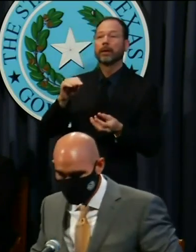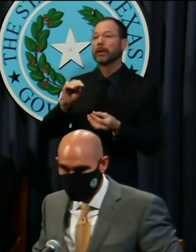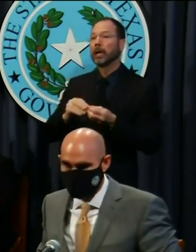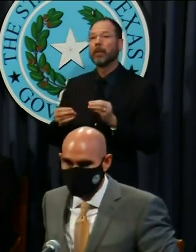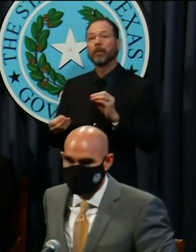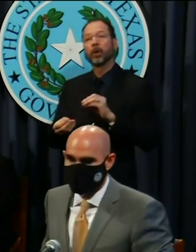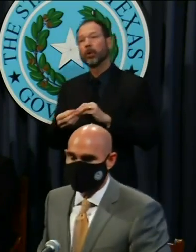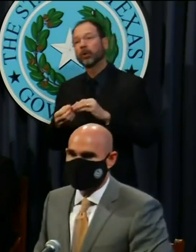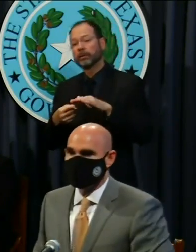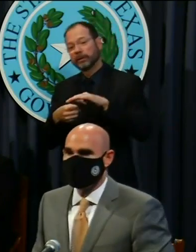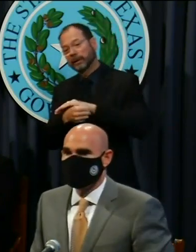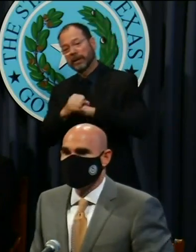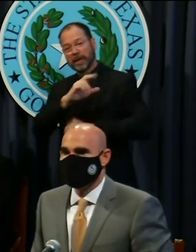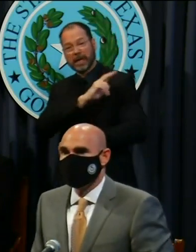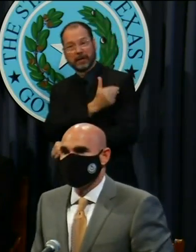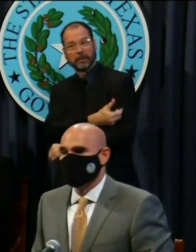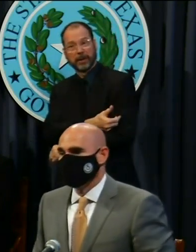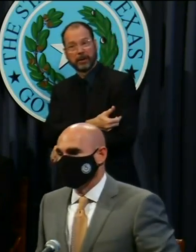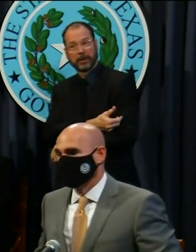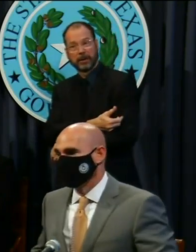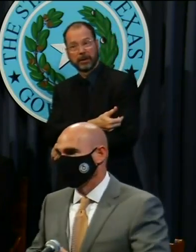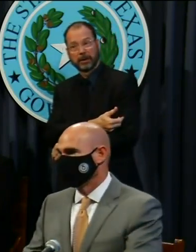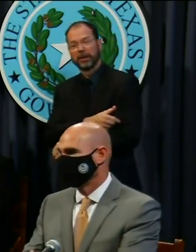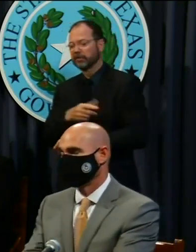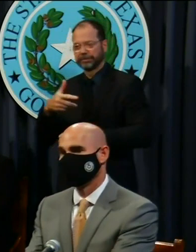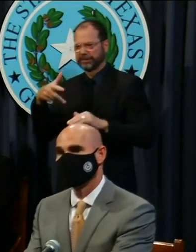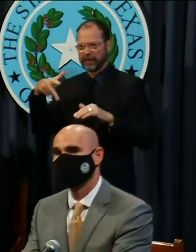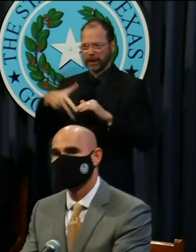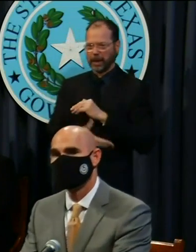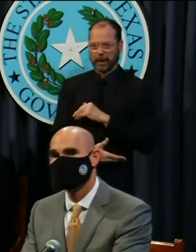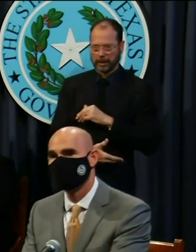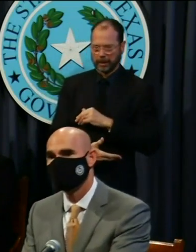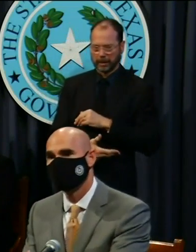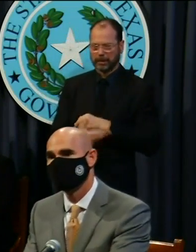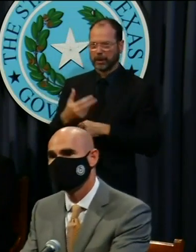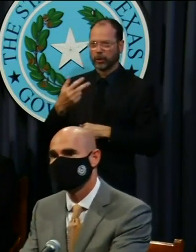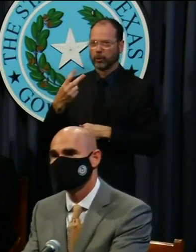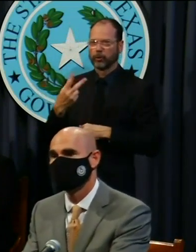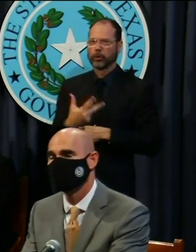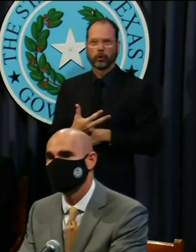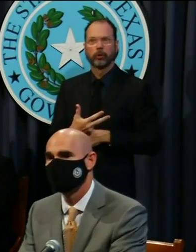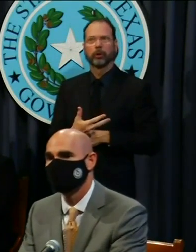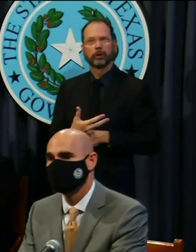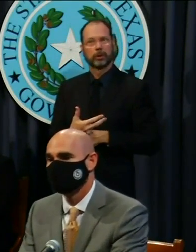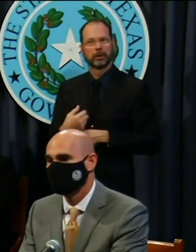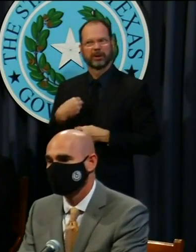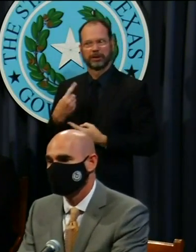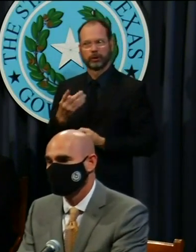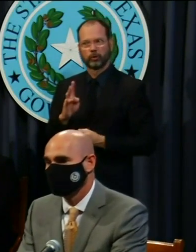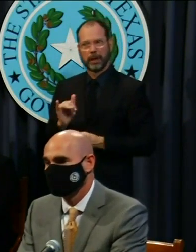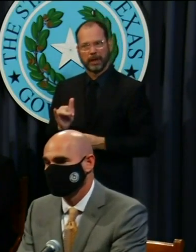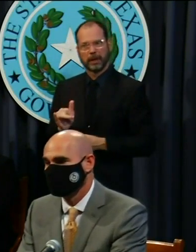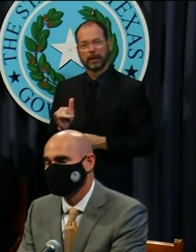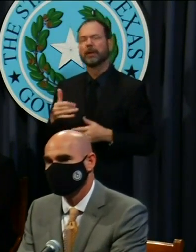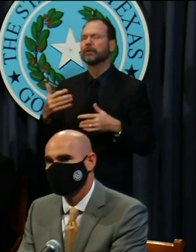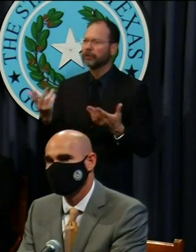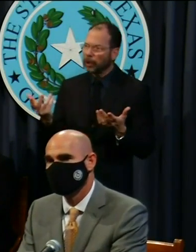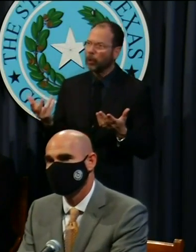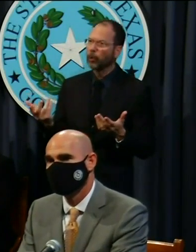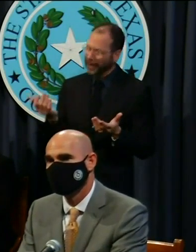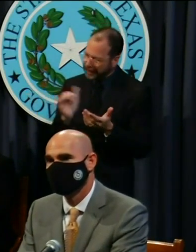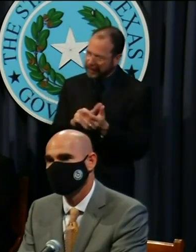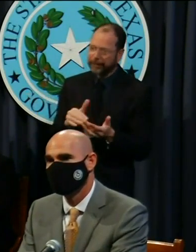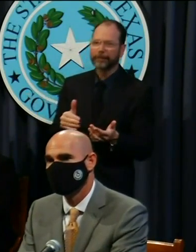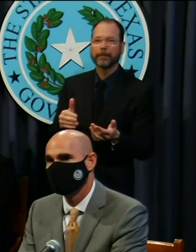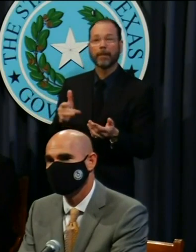hospitalizations, they've been slashed by two-thirds since July. so, again,